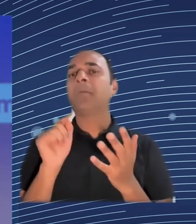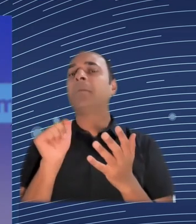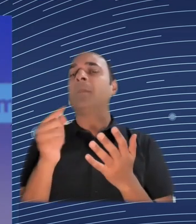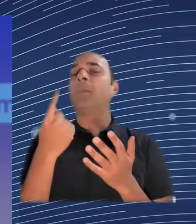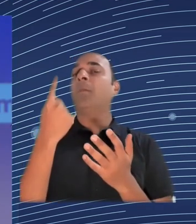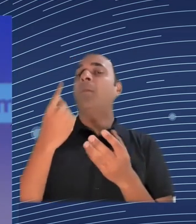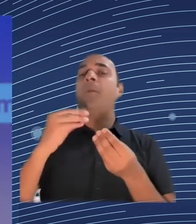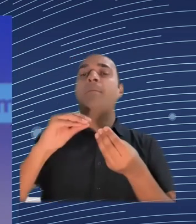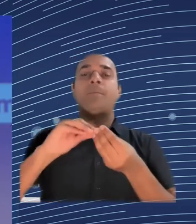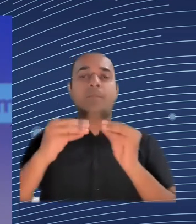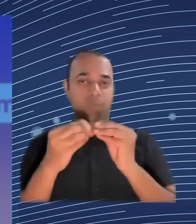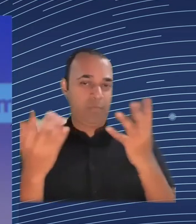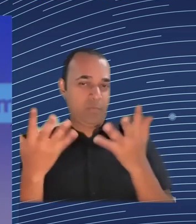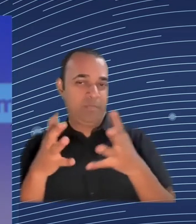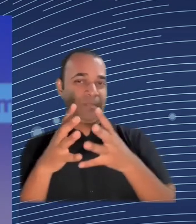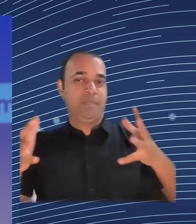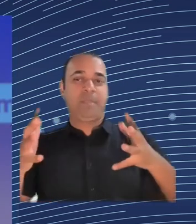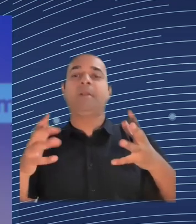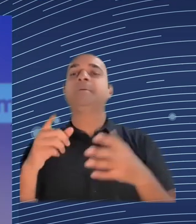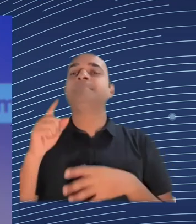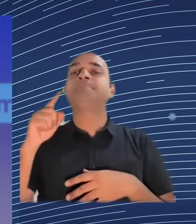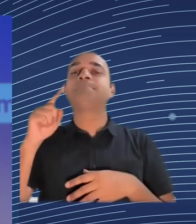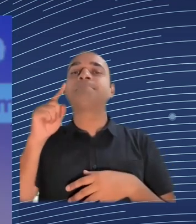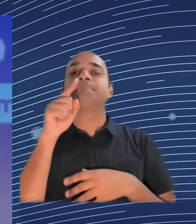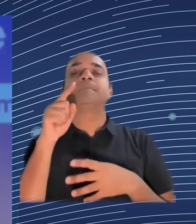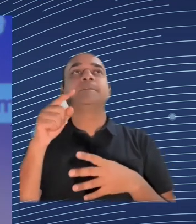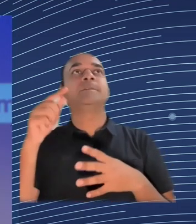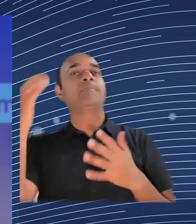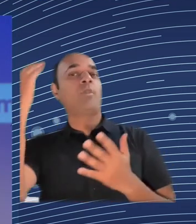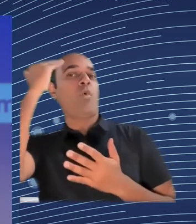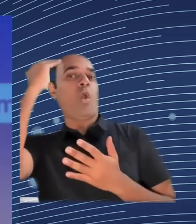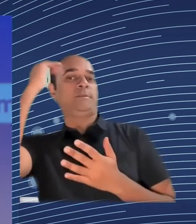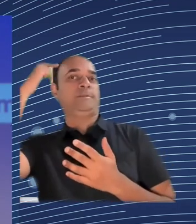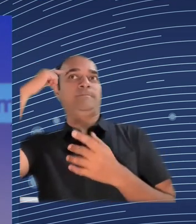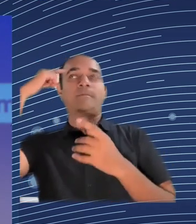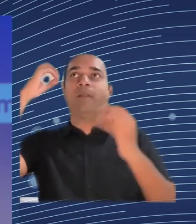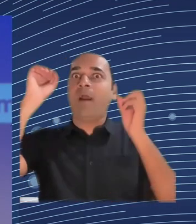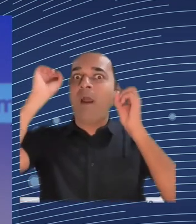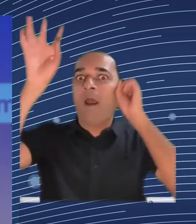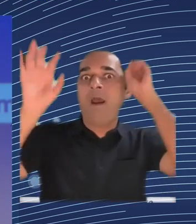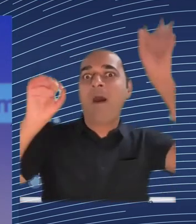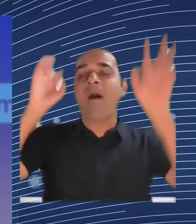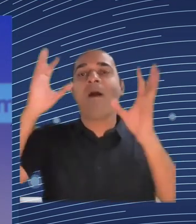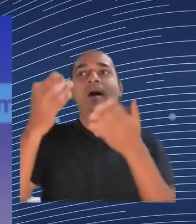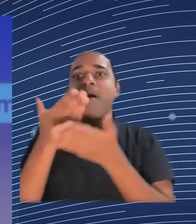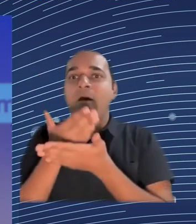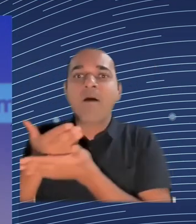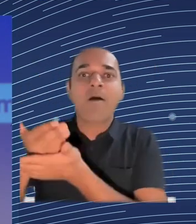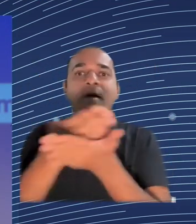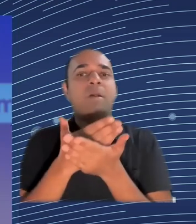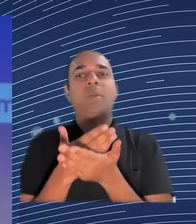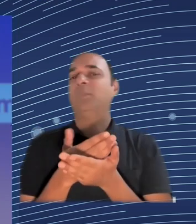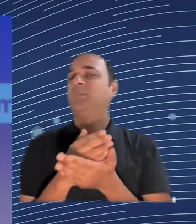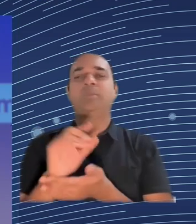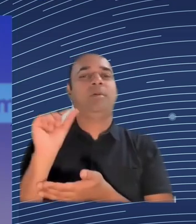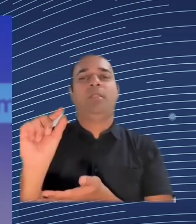significantly throughout. Countries that were at the bottom, let's say, in the fifth diesel in the world in